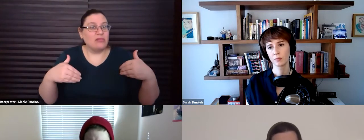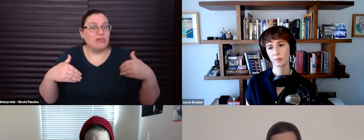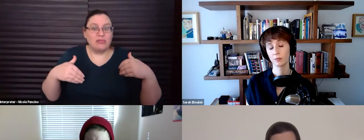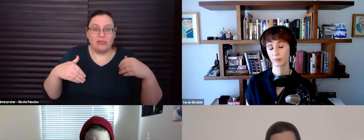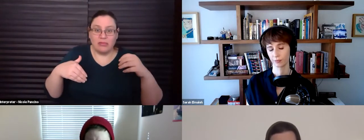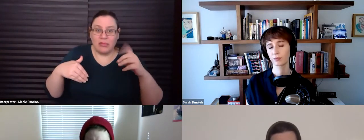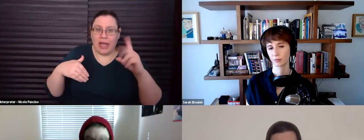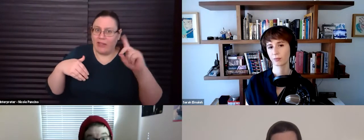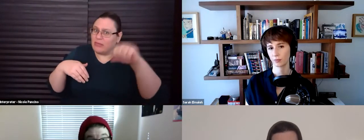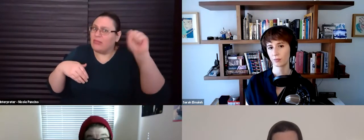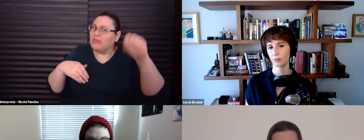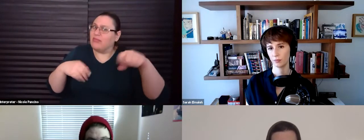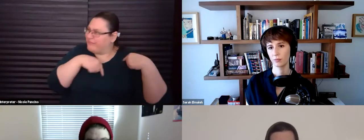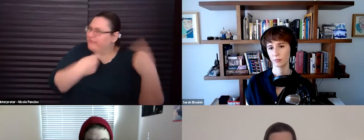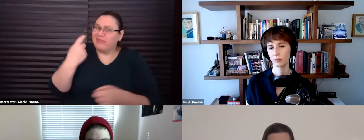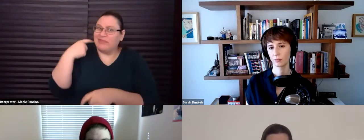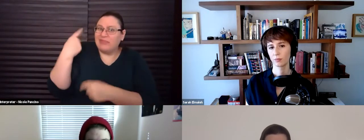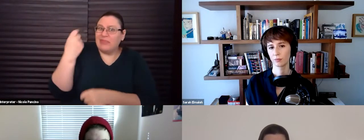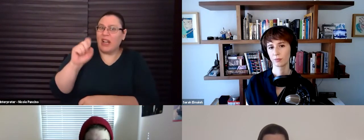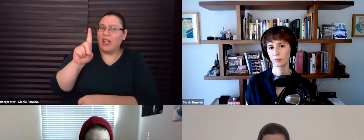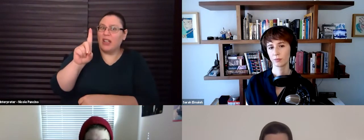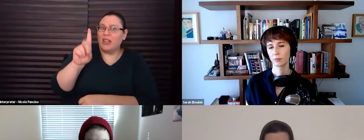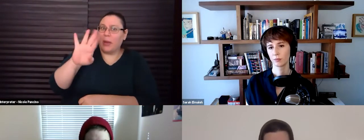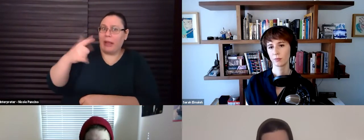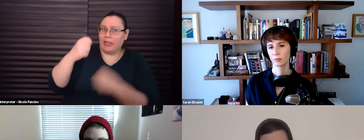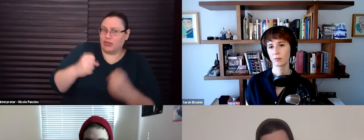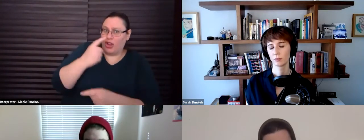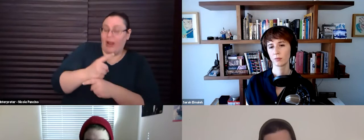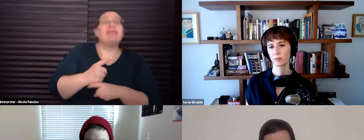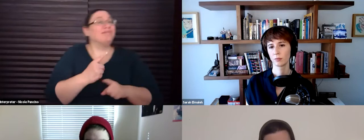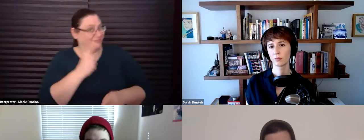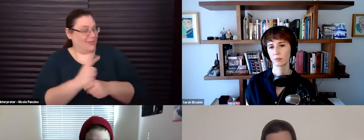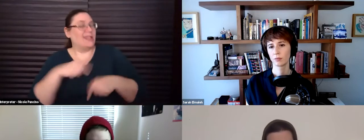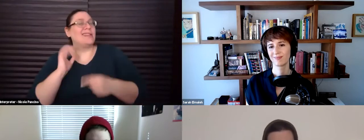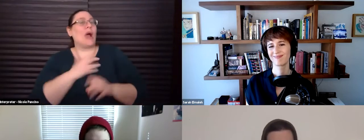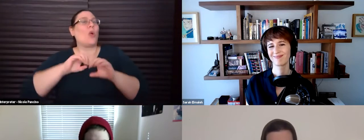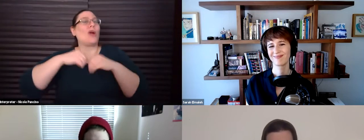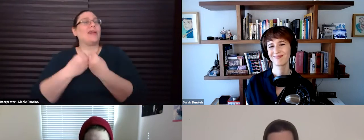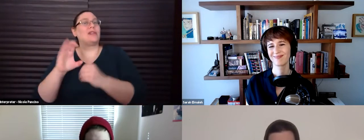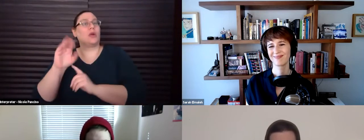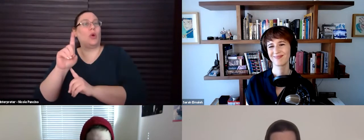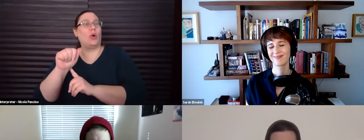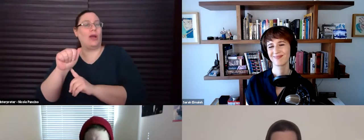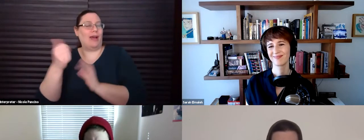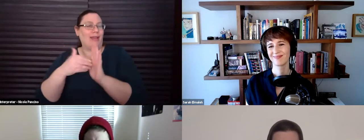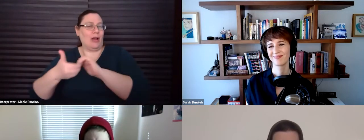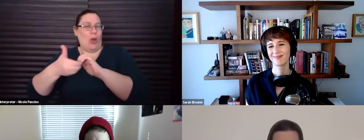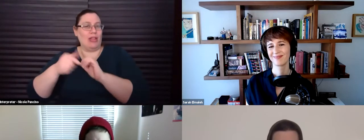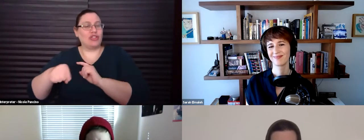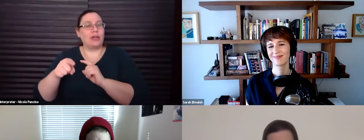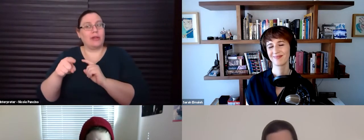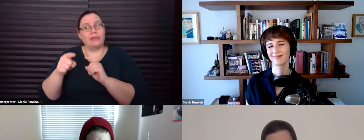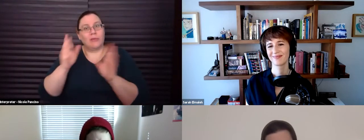huge over the last year, right? Yeah. Well, since CODA started organizing, uh, the dubbing space, we've,